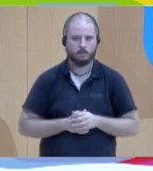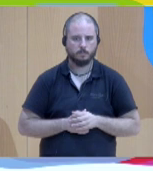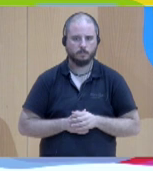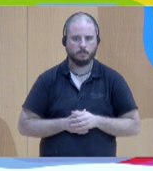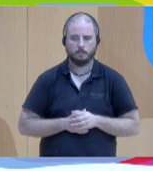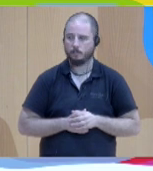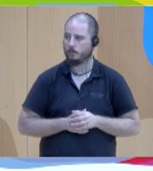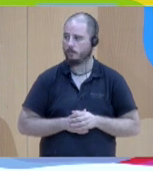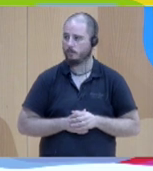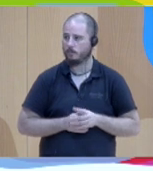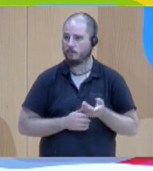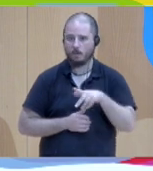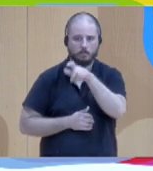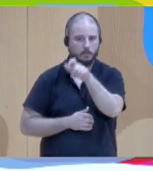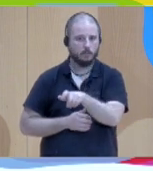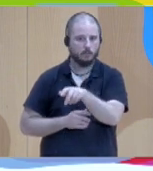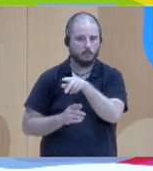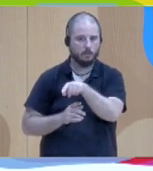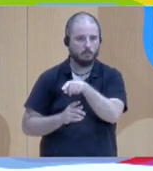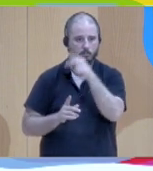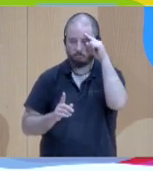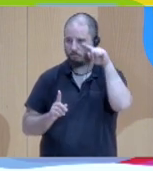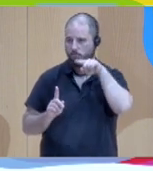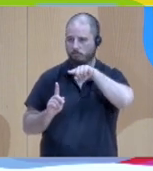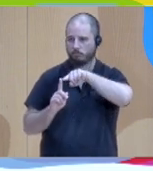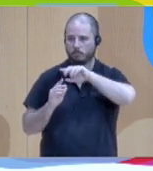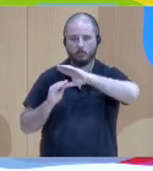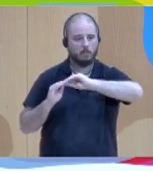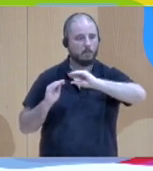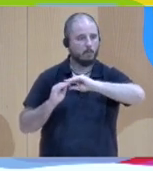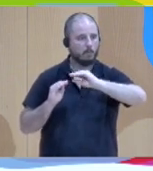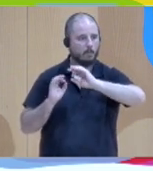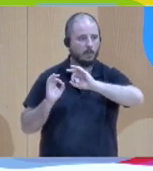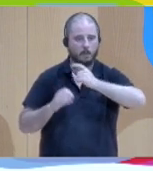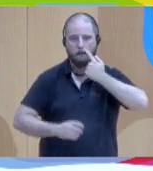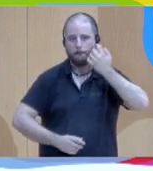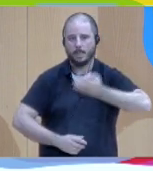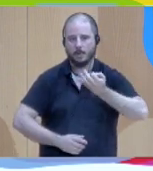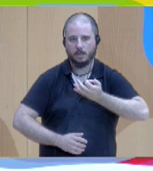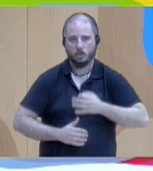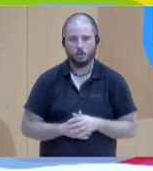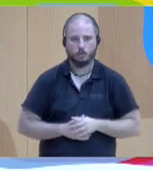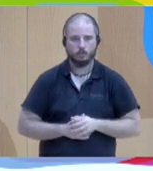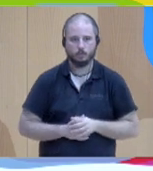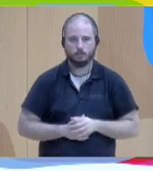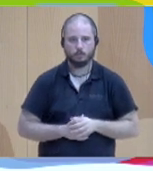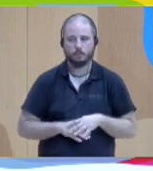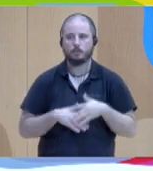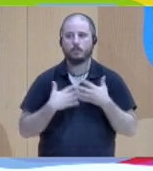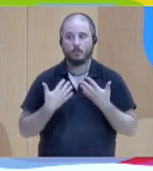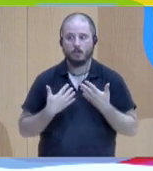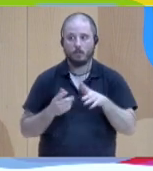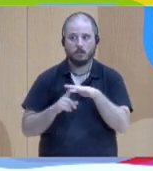exhausted I really have to need a change in the situation now soon not later